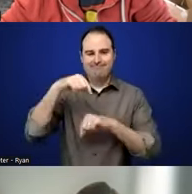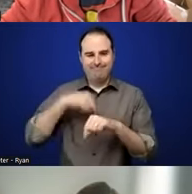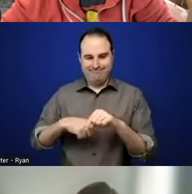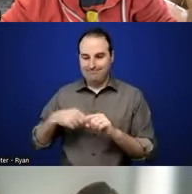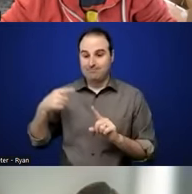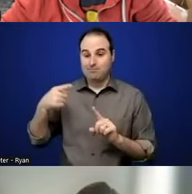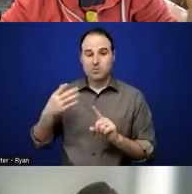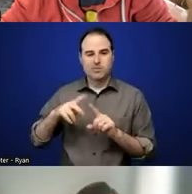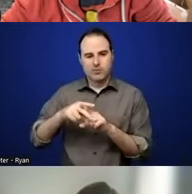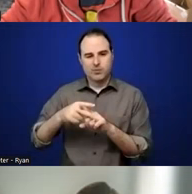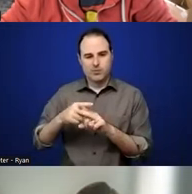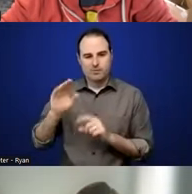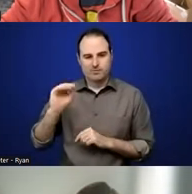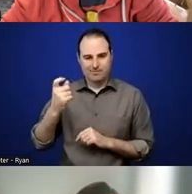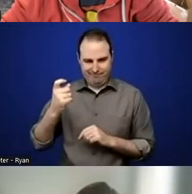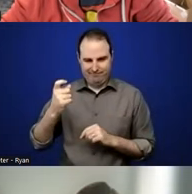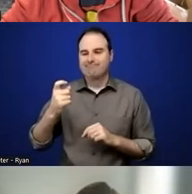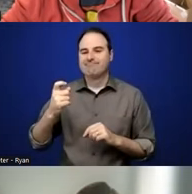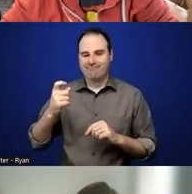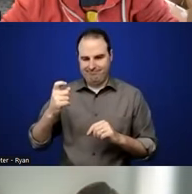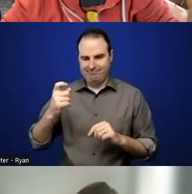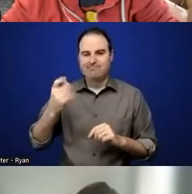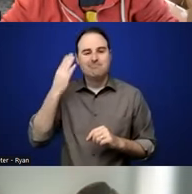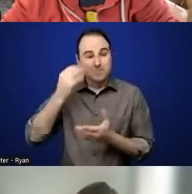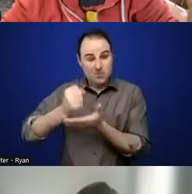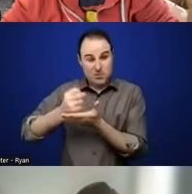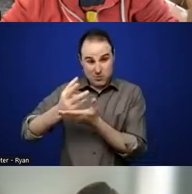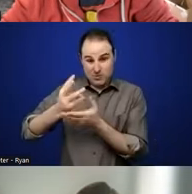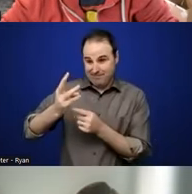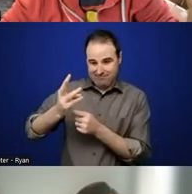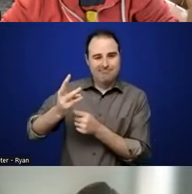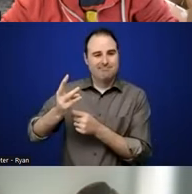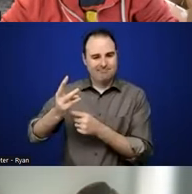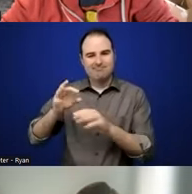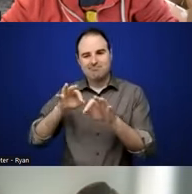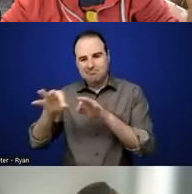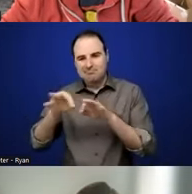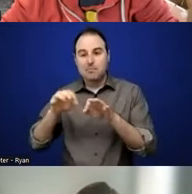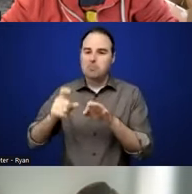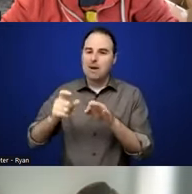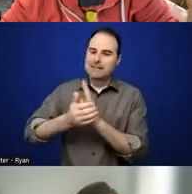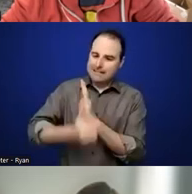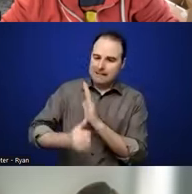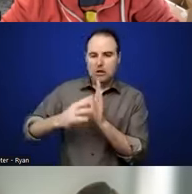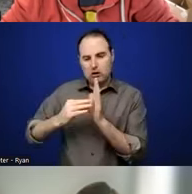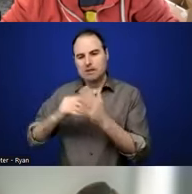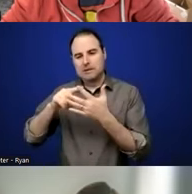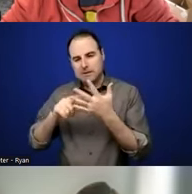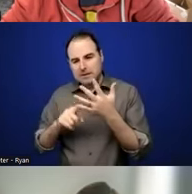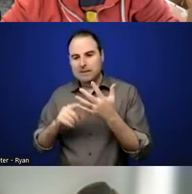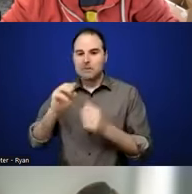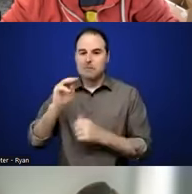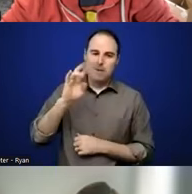me from the field of social work, right? Social workers often talked about you gain all of these different skills, right? Whether it's working, you know, micro or macro or